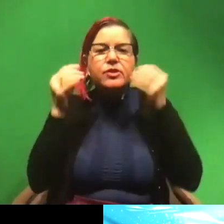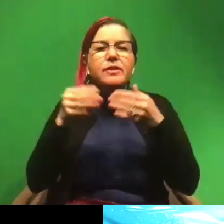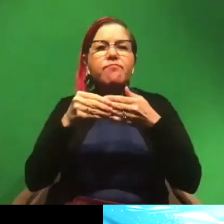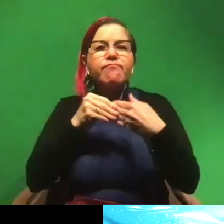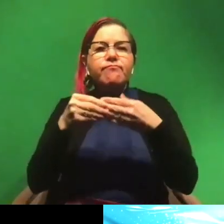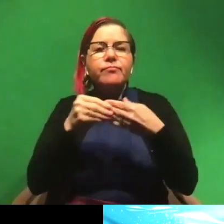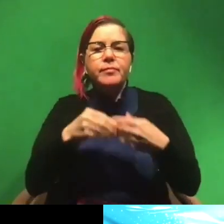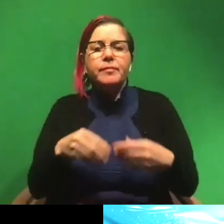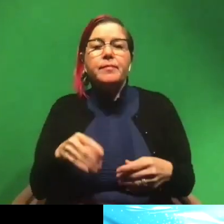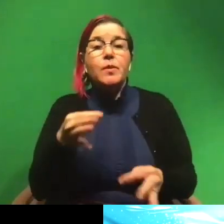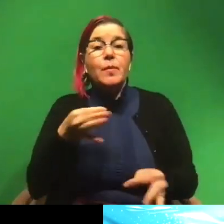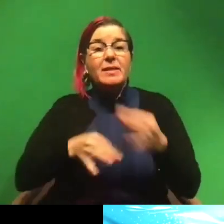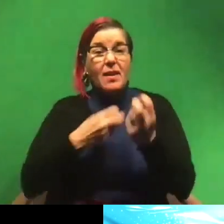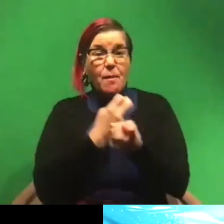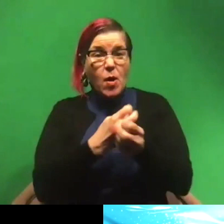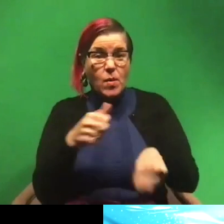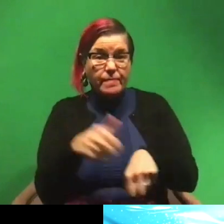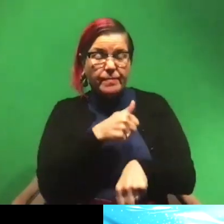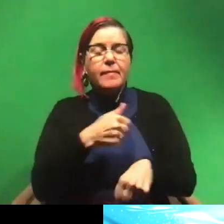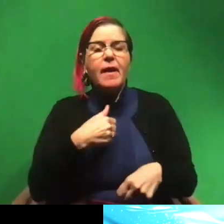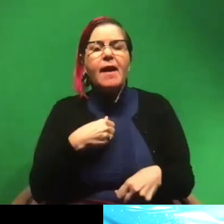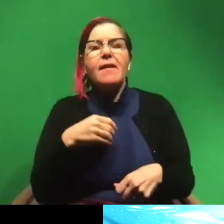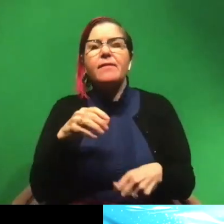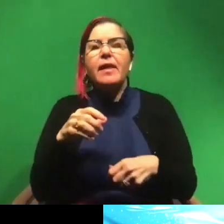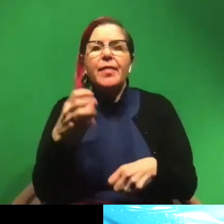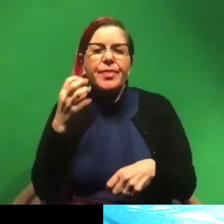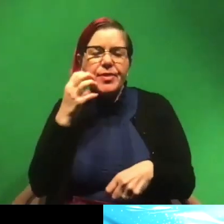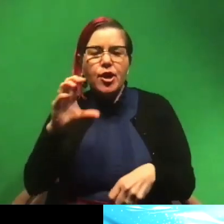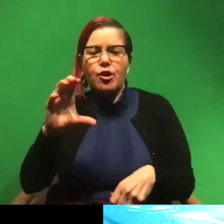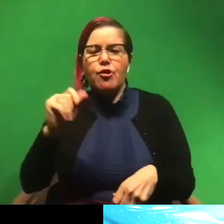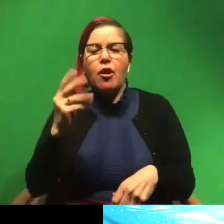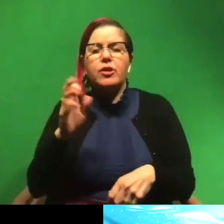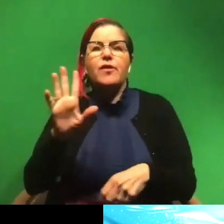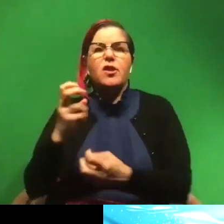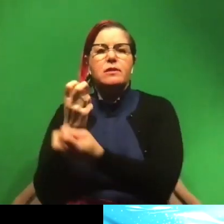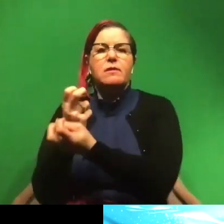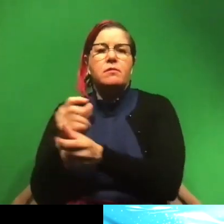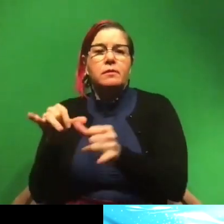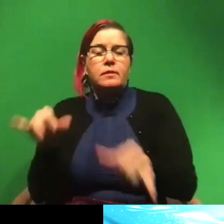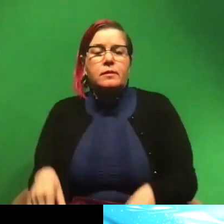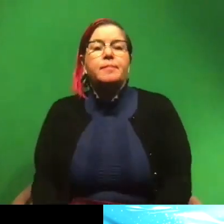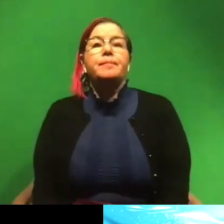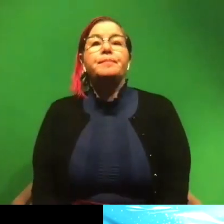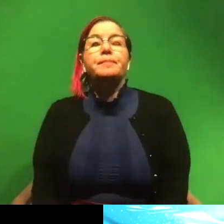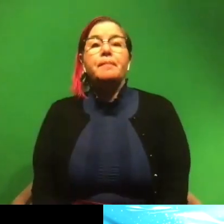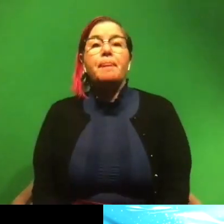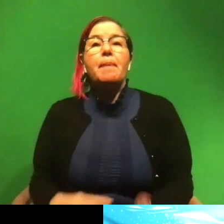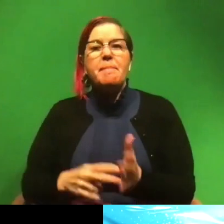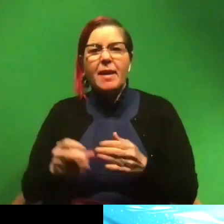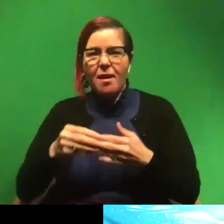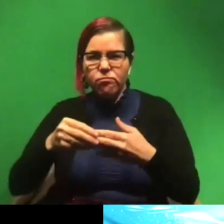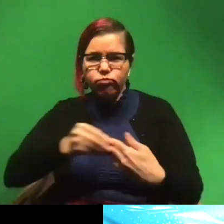So instead of bone, they have very dense cartilage as their skeletal system, which makes them extremely flexible,